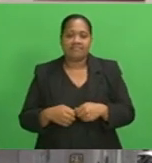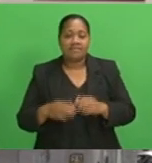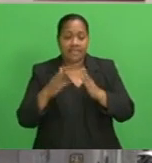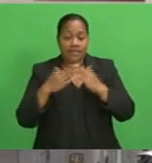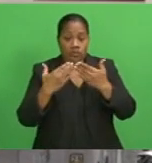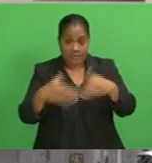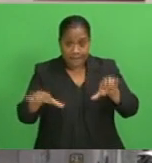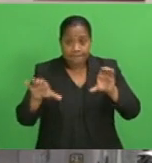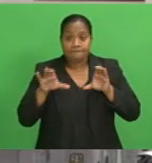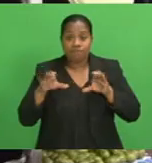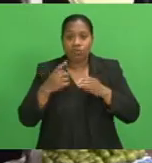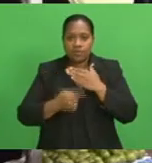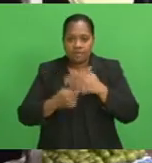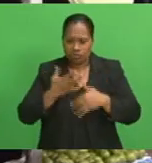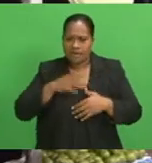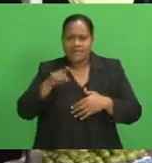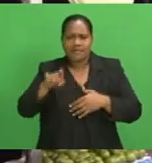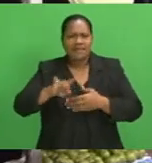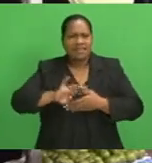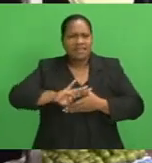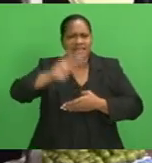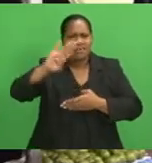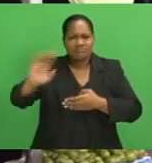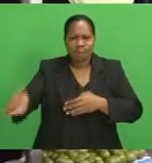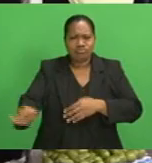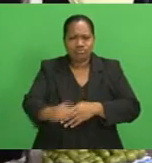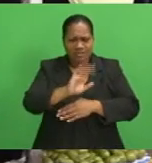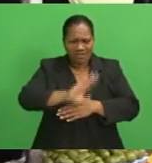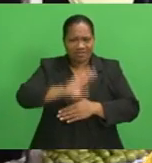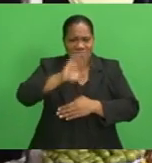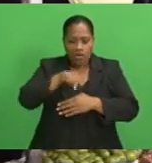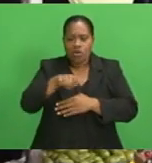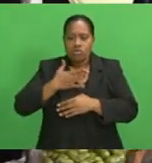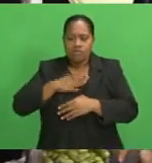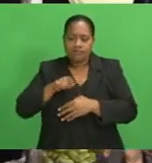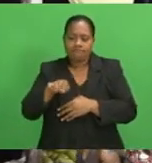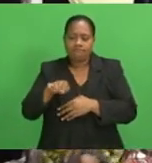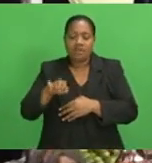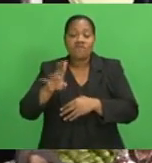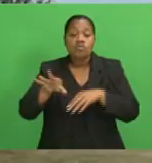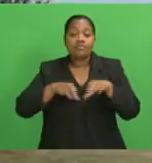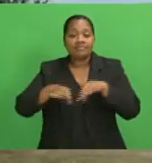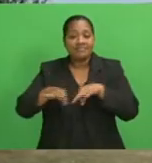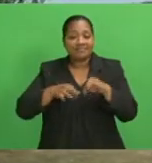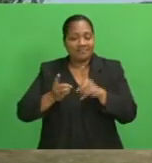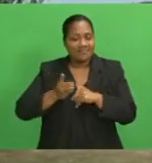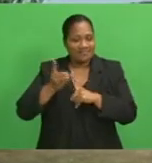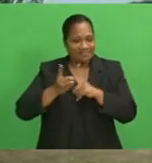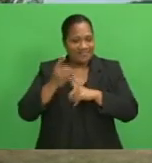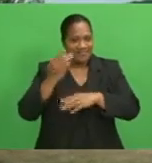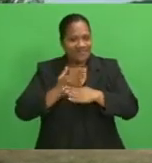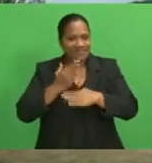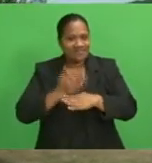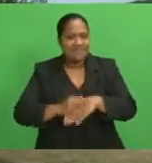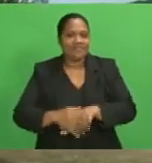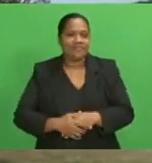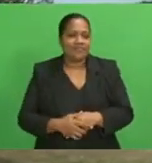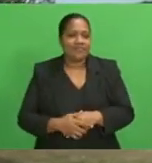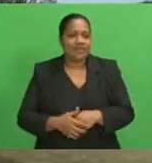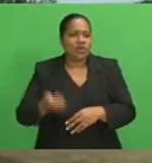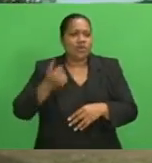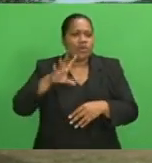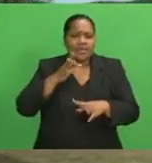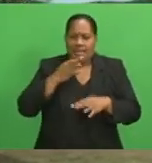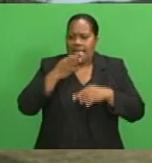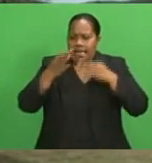obtain the foreshore area around the existing market for some planned development works. We've asked officials to